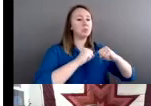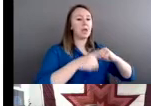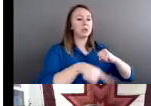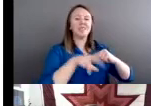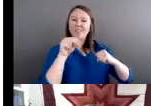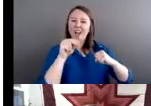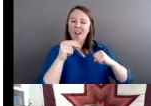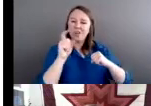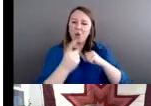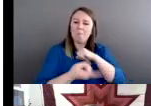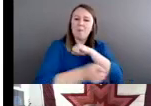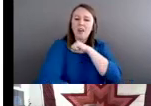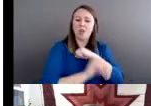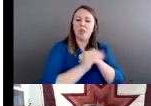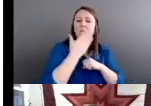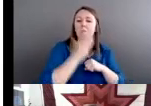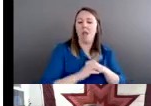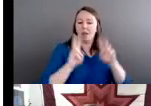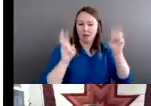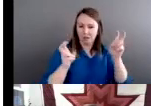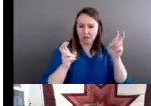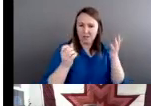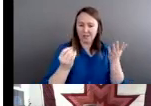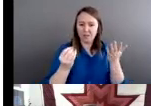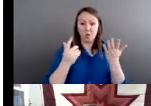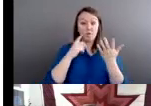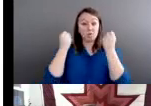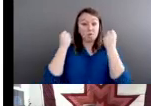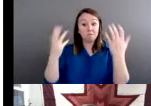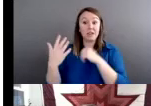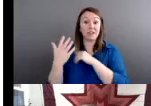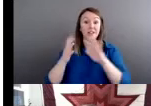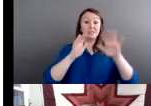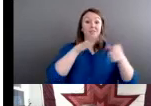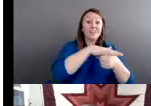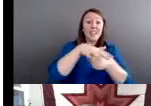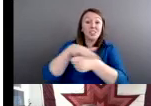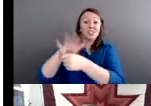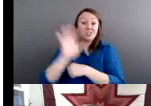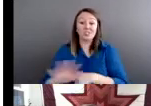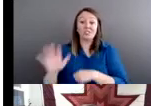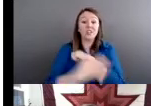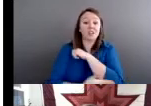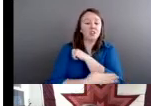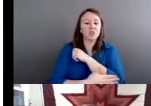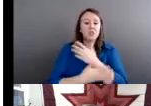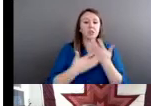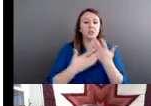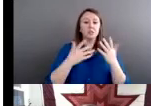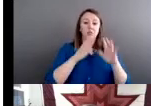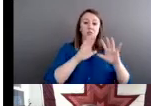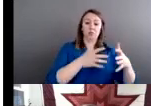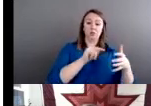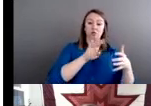And in many nations across the country, tribal nations have very positive relationships with federal